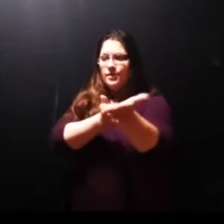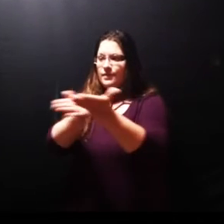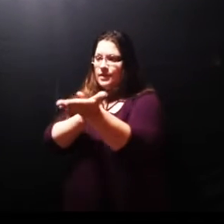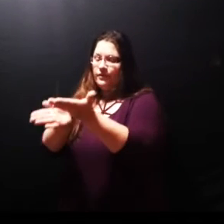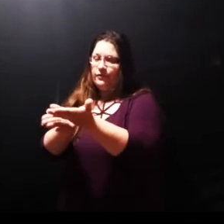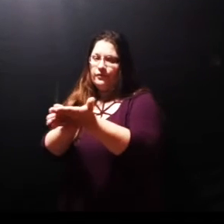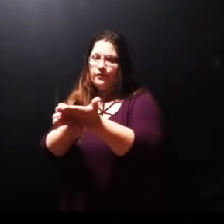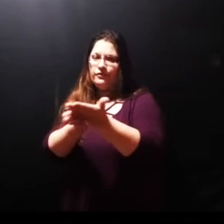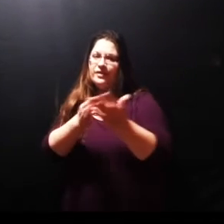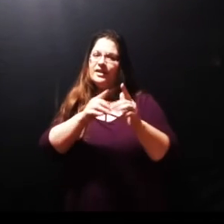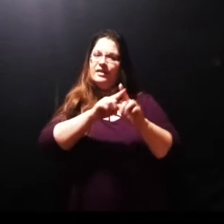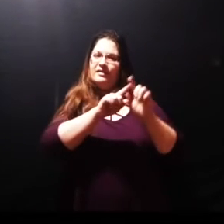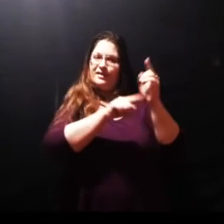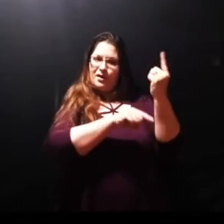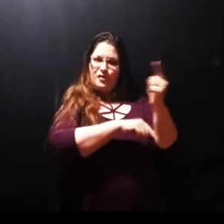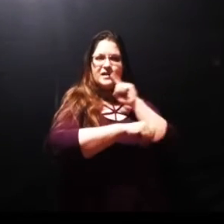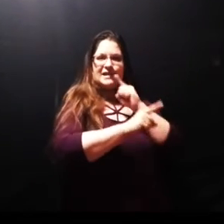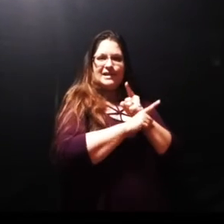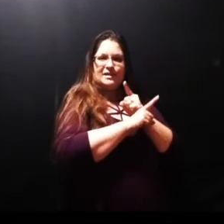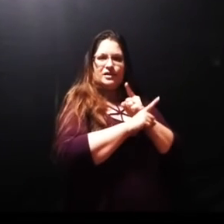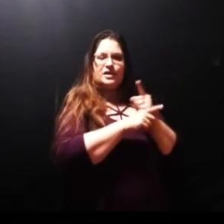forth in the house while Mary